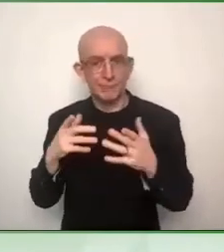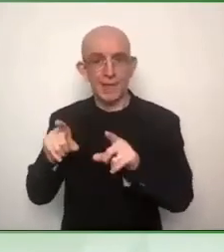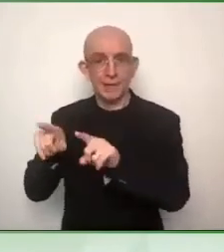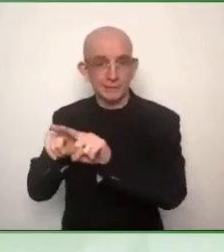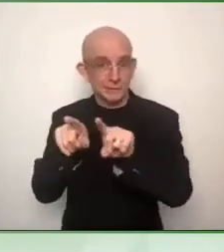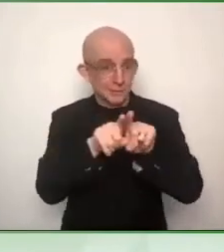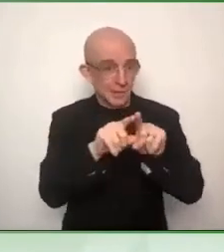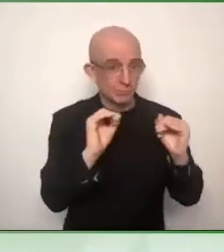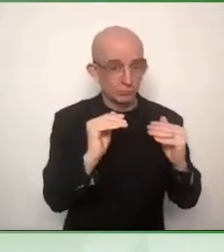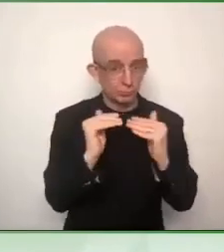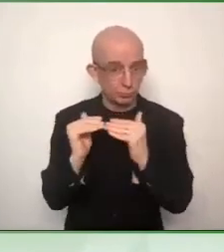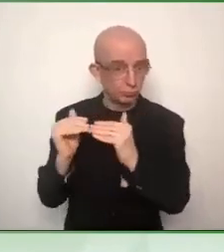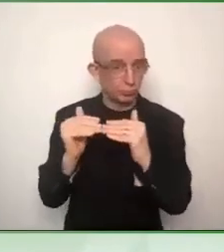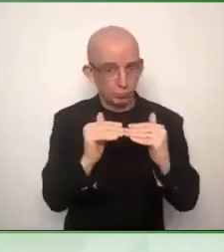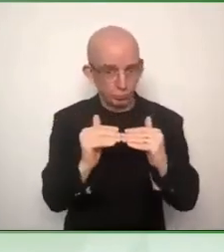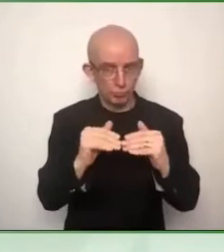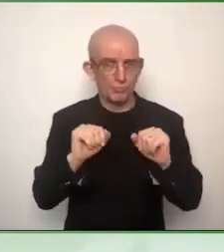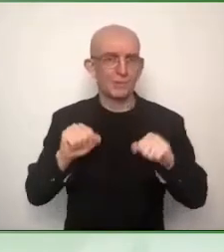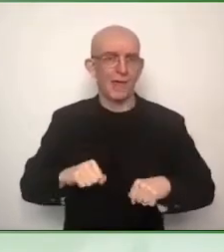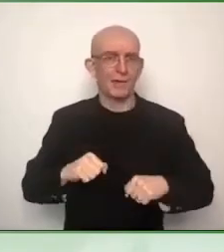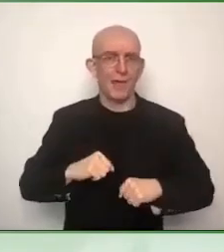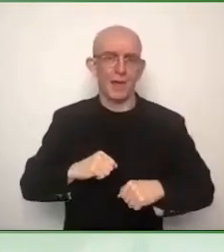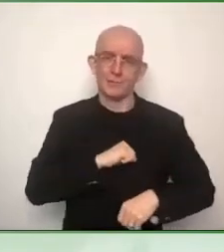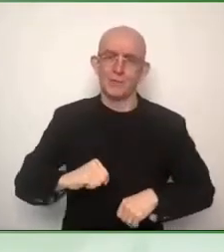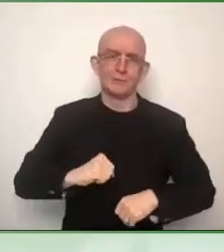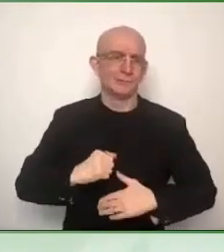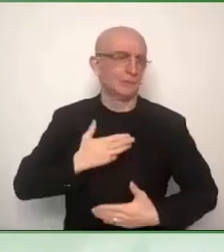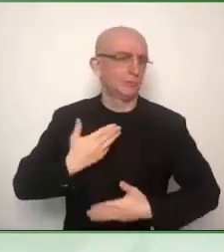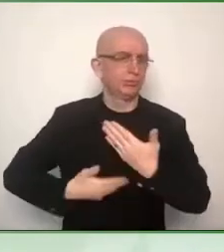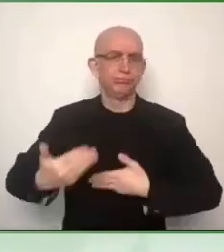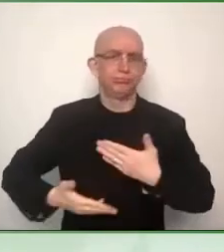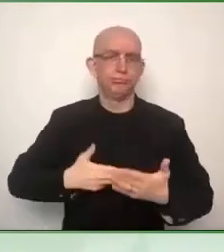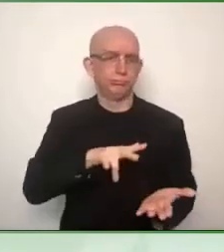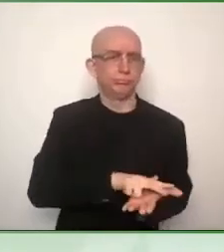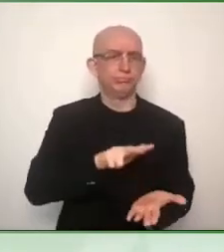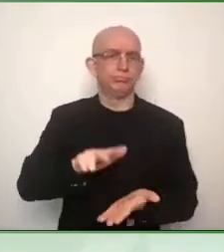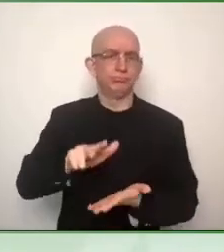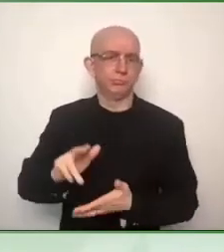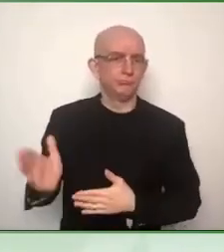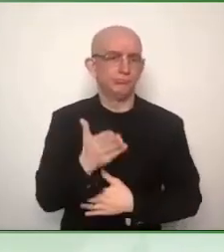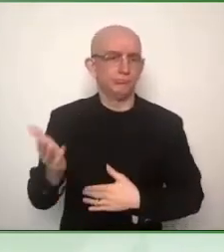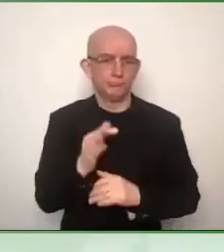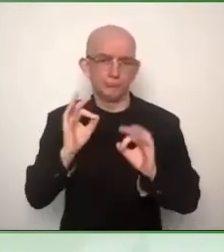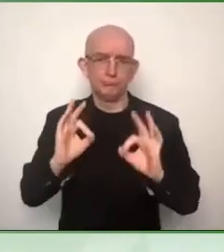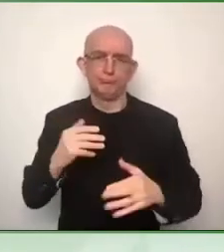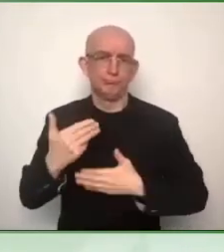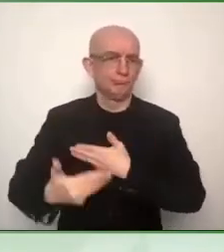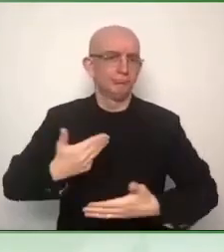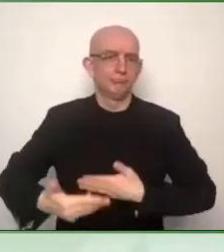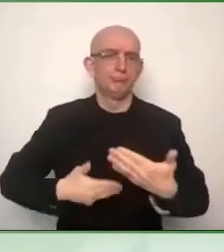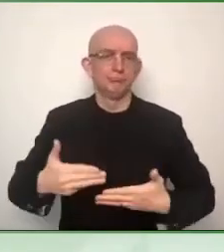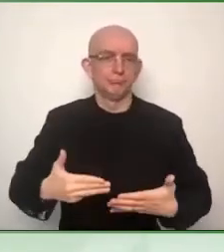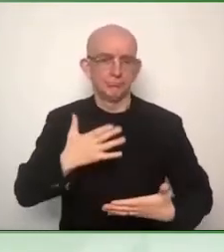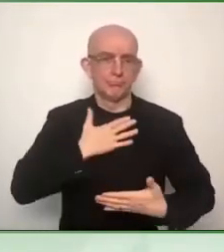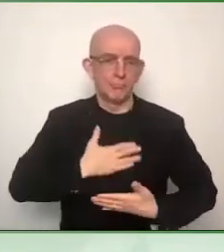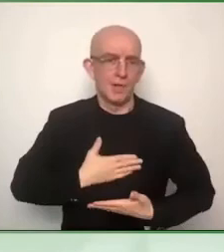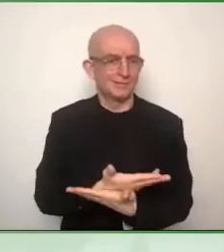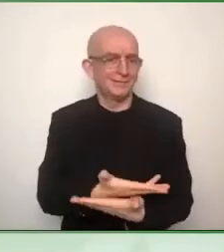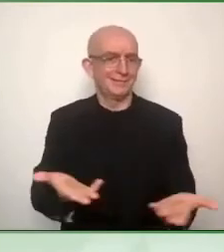people who need it. So, you know, it is from a business perspective about feasibility and being able